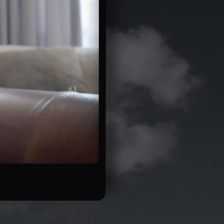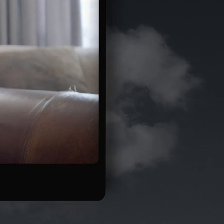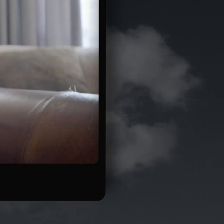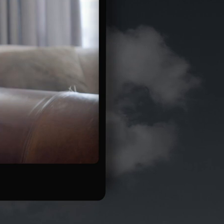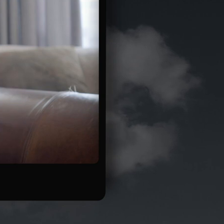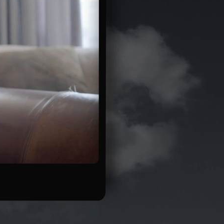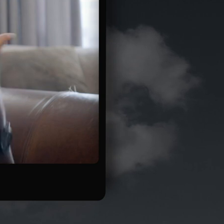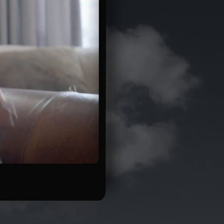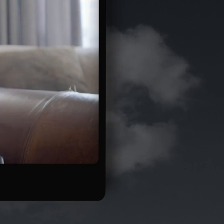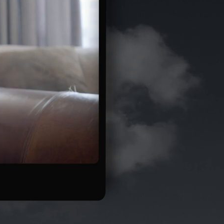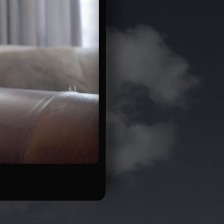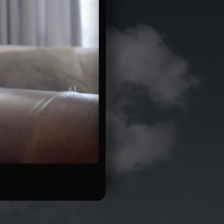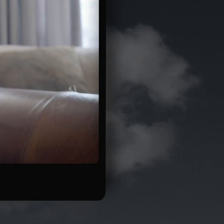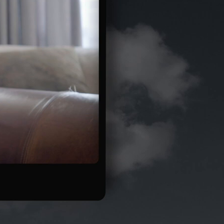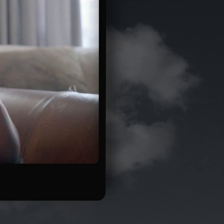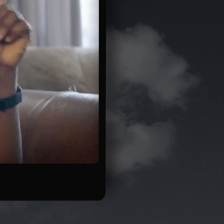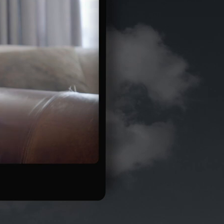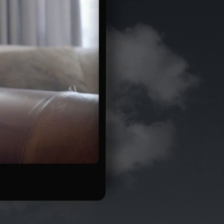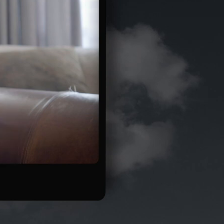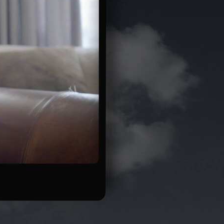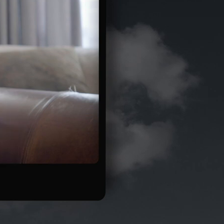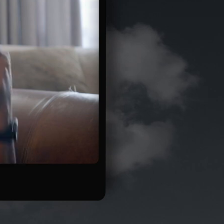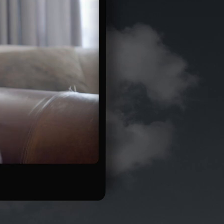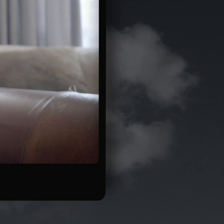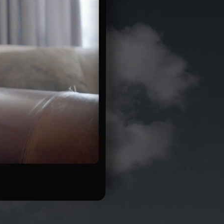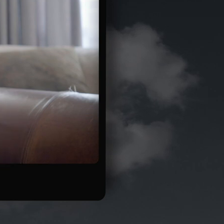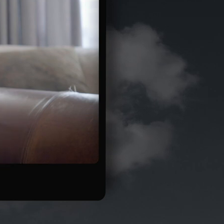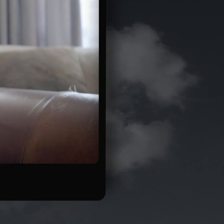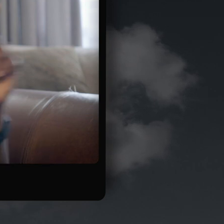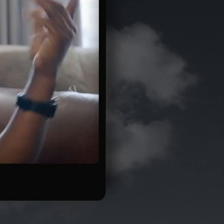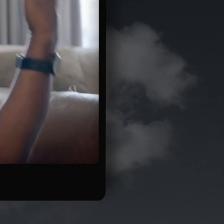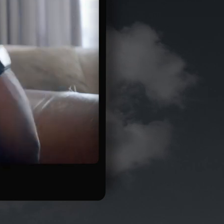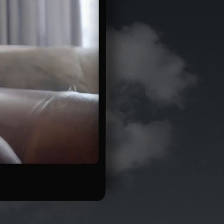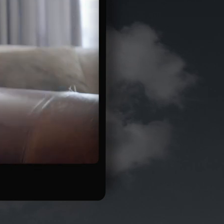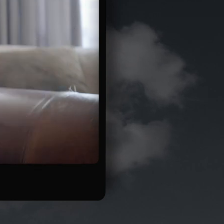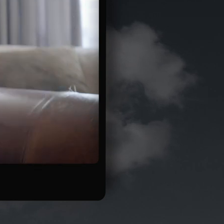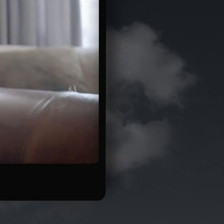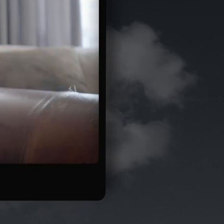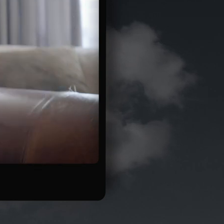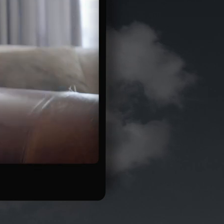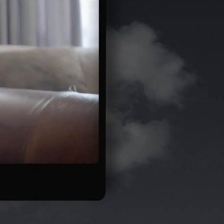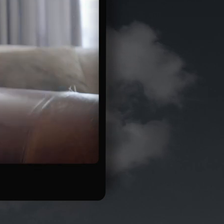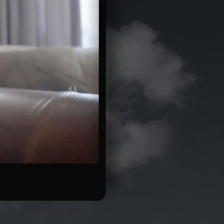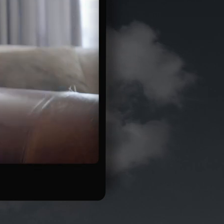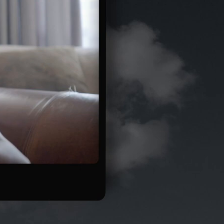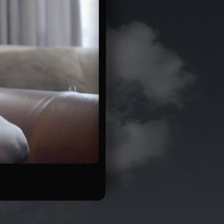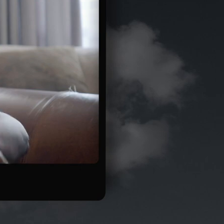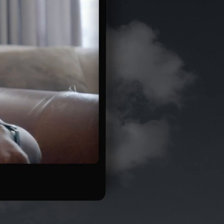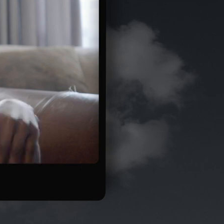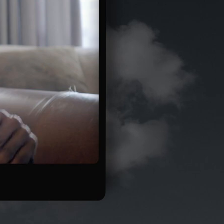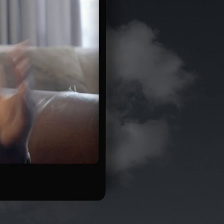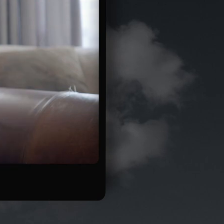like hearing people like you. We are totally different. At night, you're sleeping.